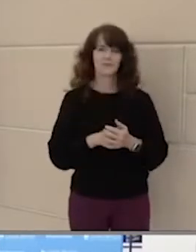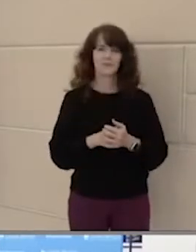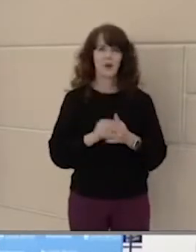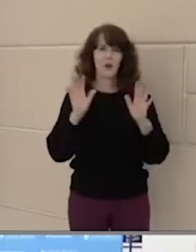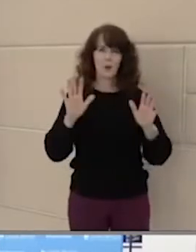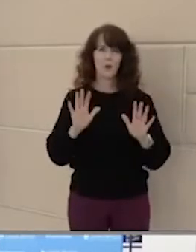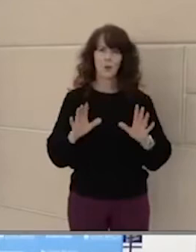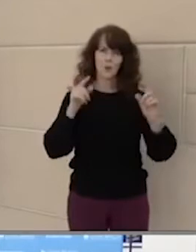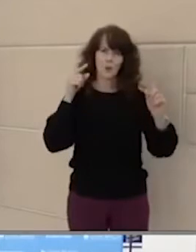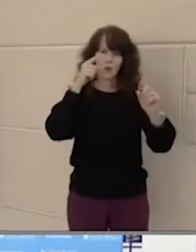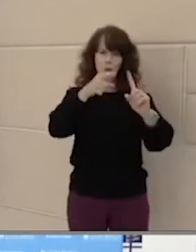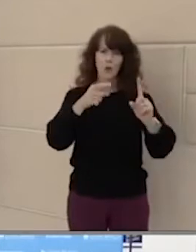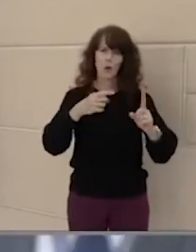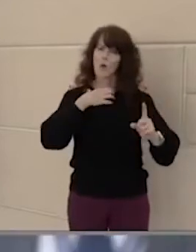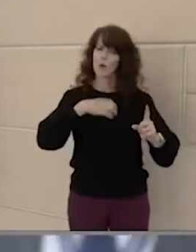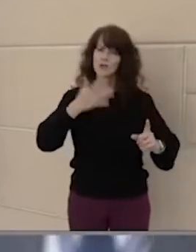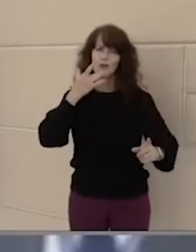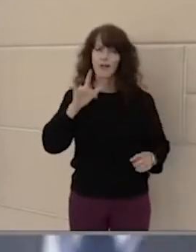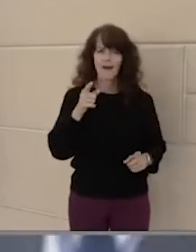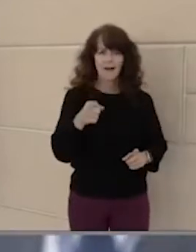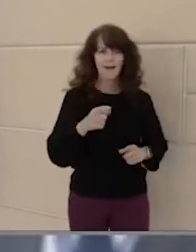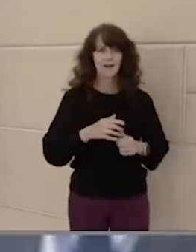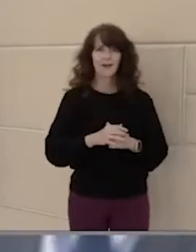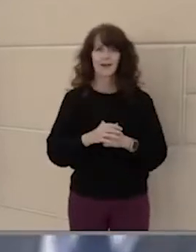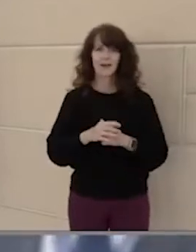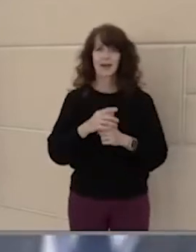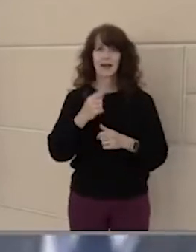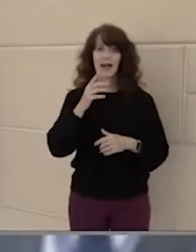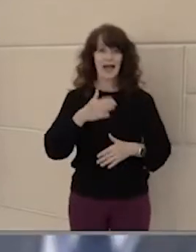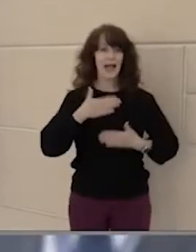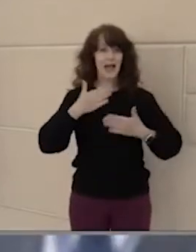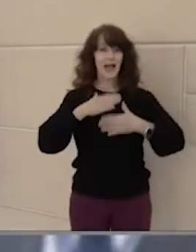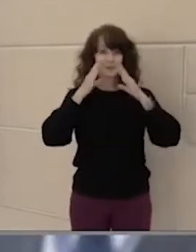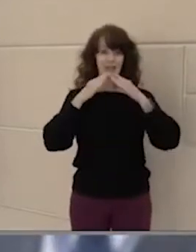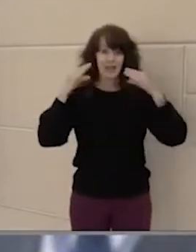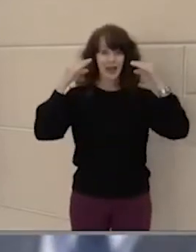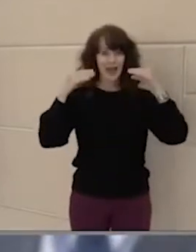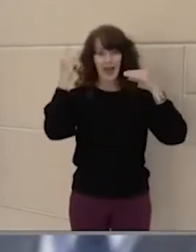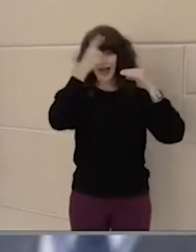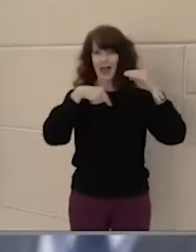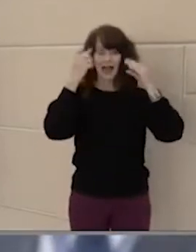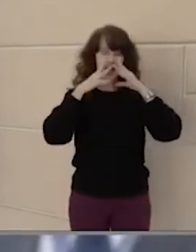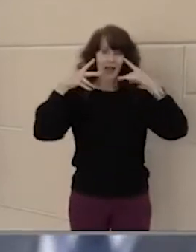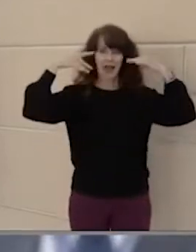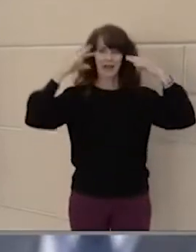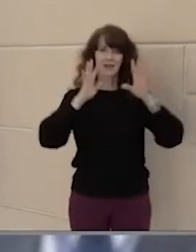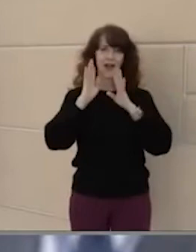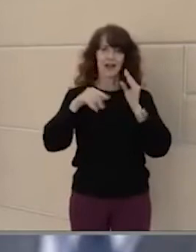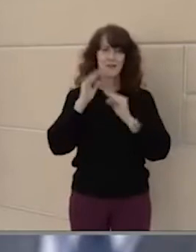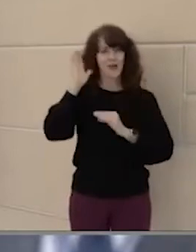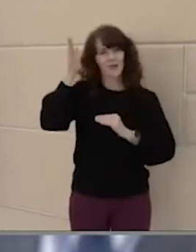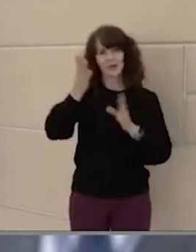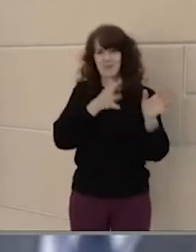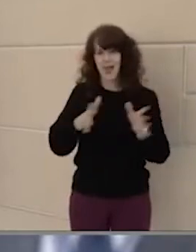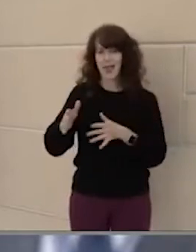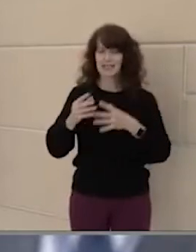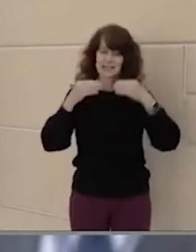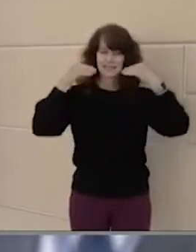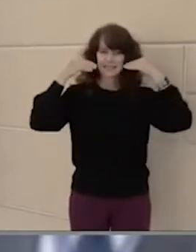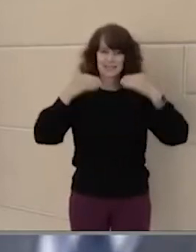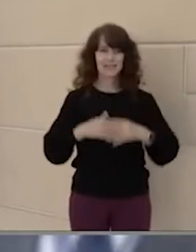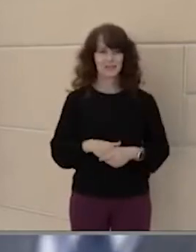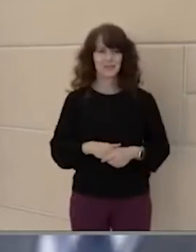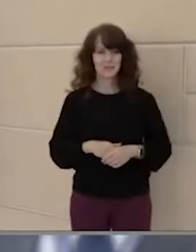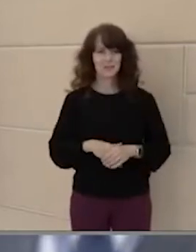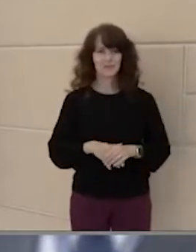We wish you all the luck. I can tell you're very happy about it because your face lights up when you talk about that. So